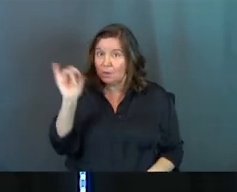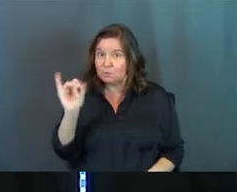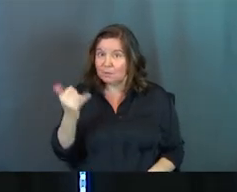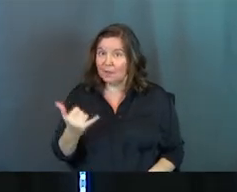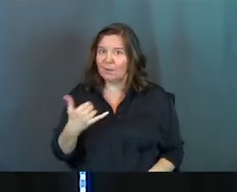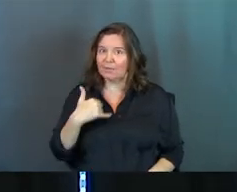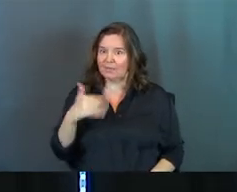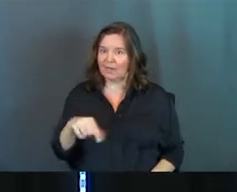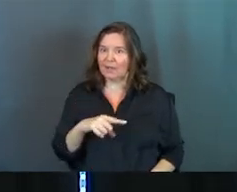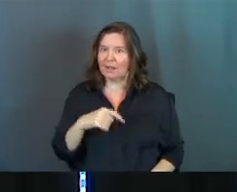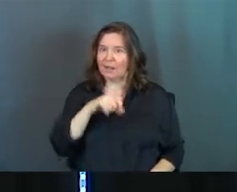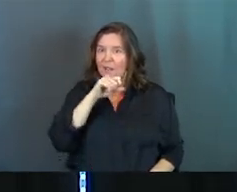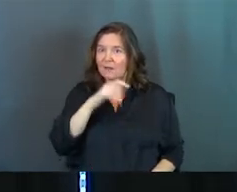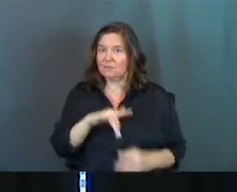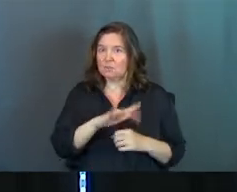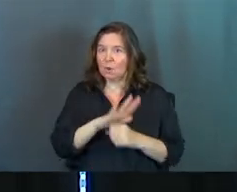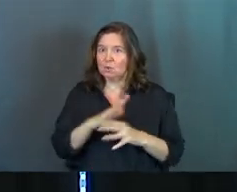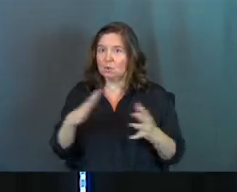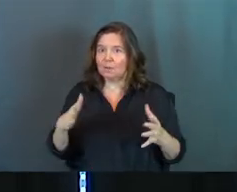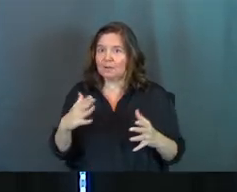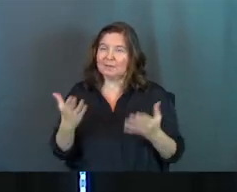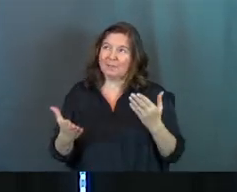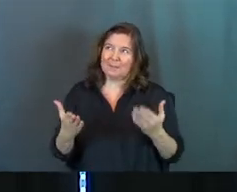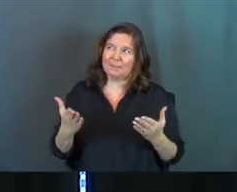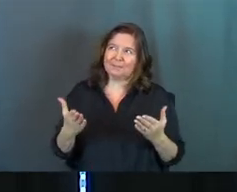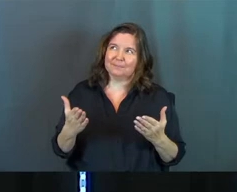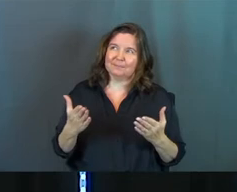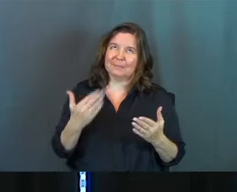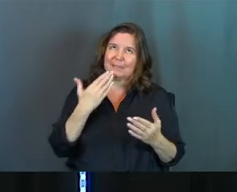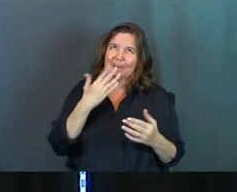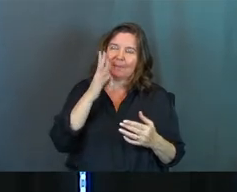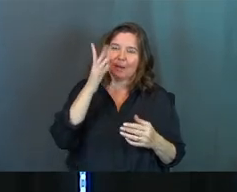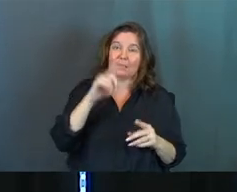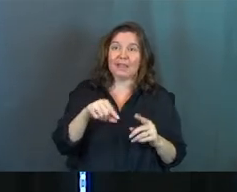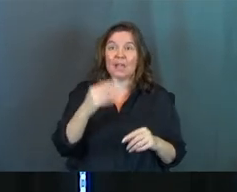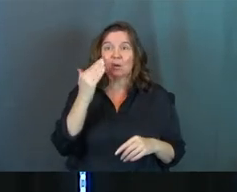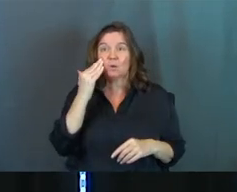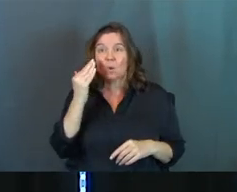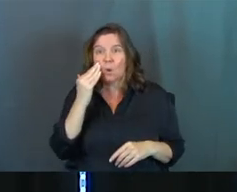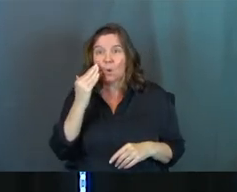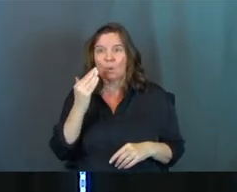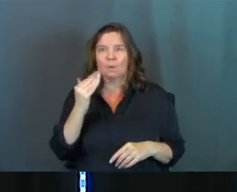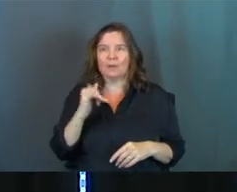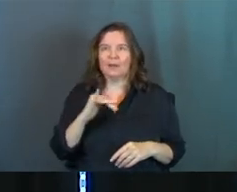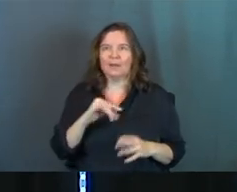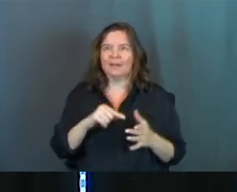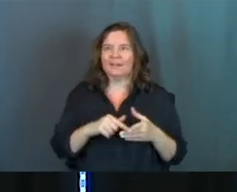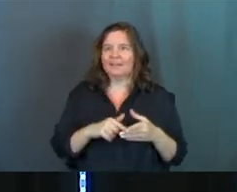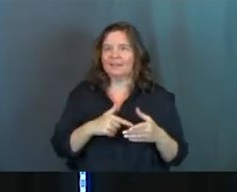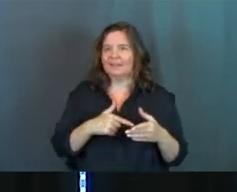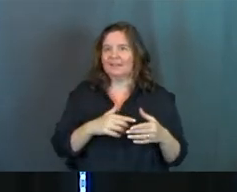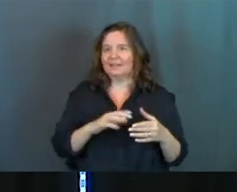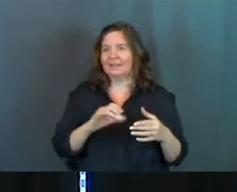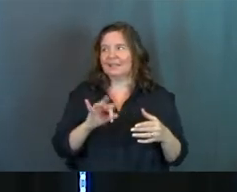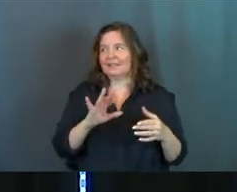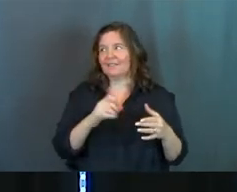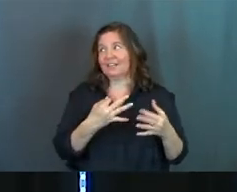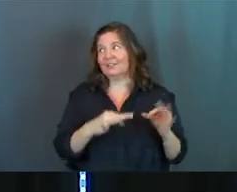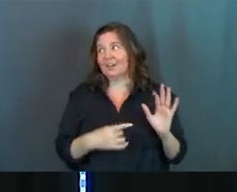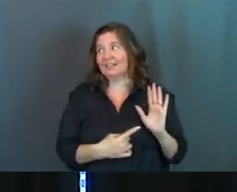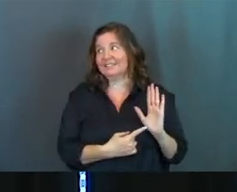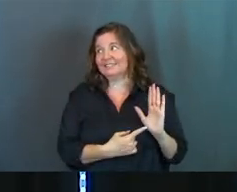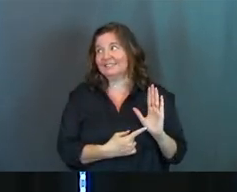too now, you know what I mean? Like, they love soda so much. And this is, I'm just bad parenting. They're like, they know, like, look, dad, this is caffeine-free.